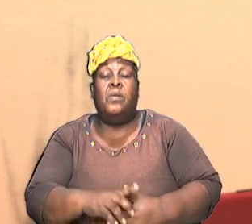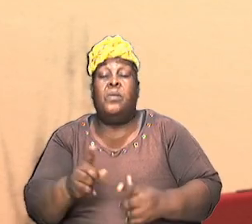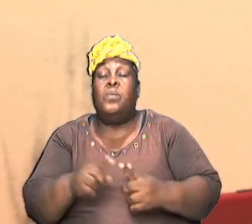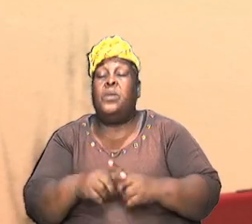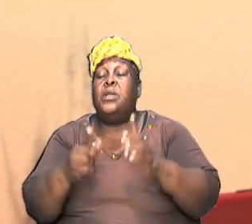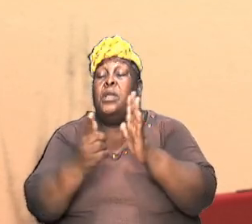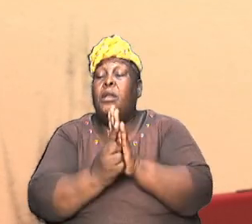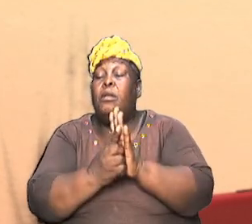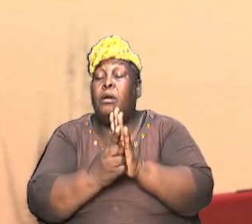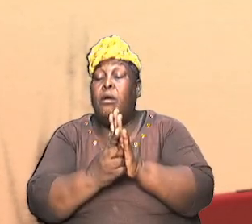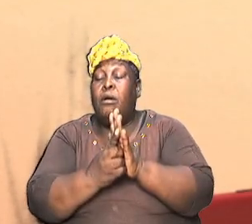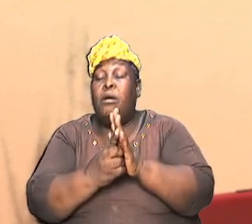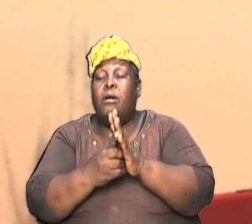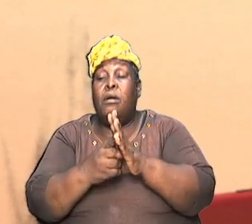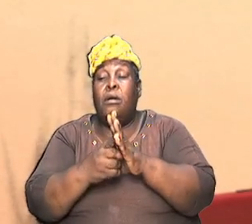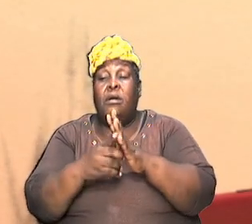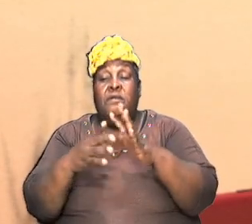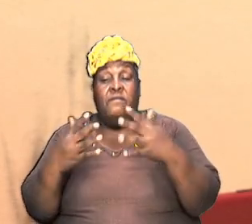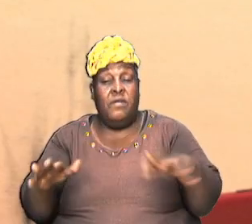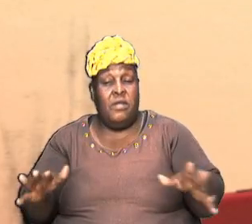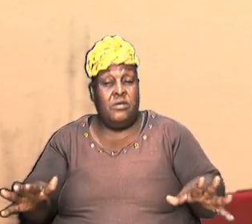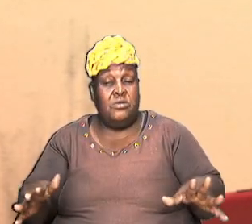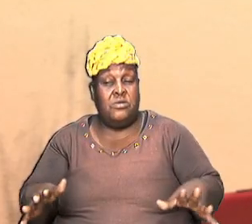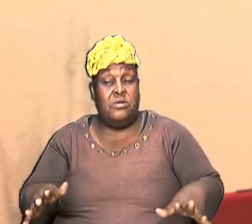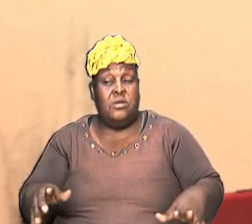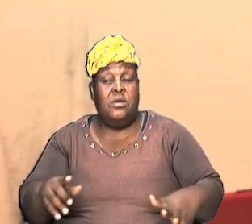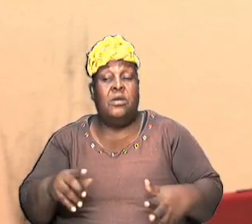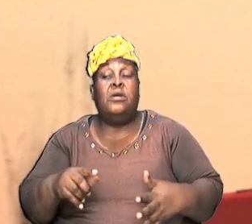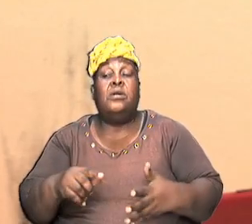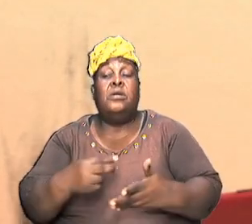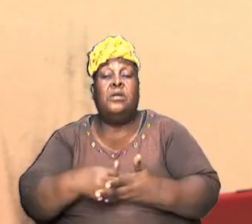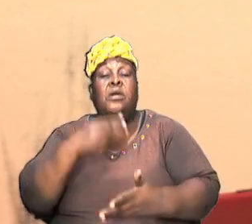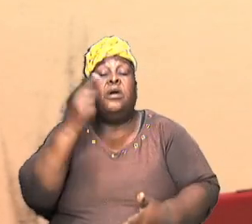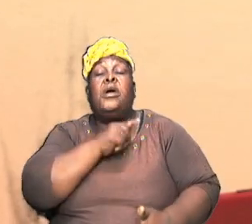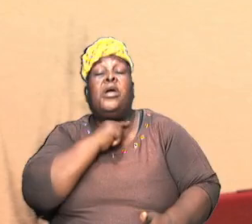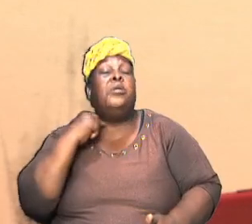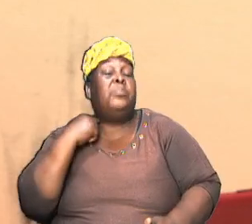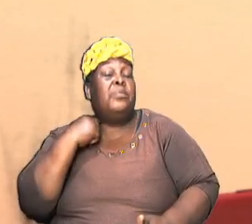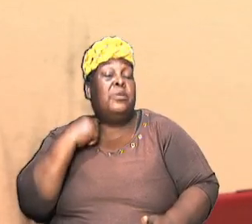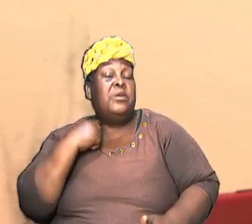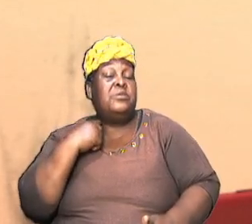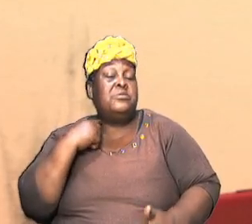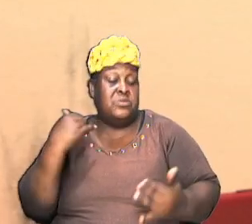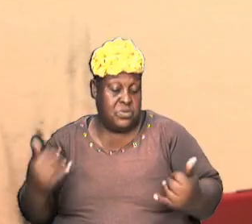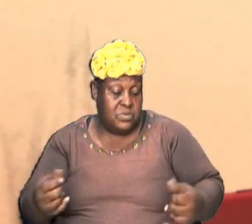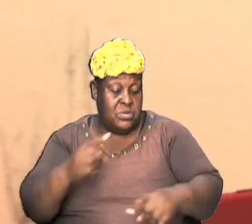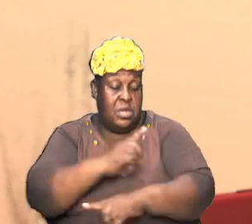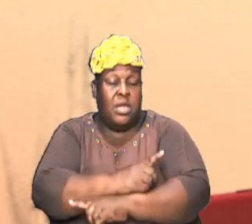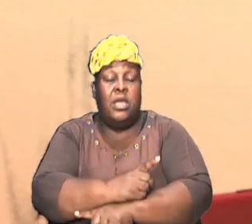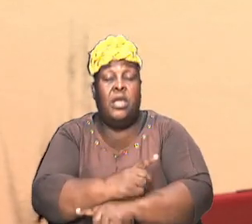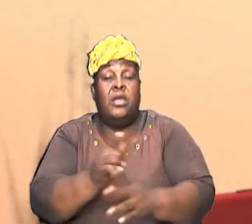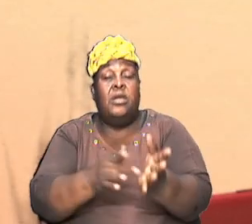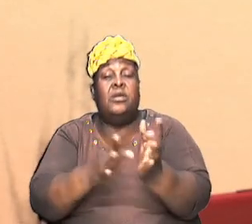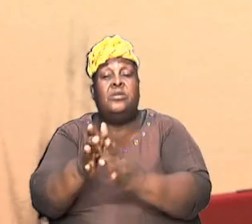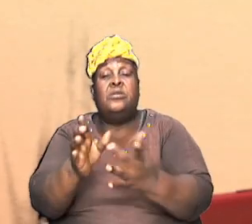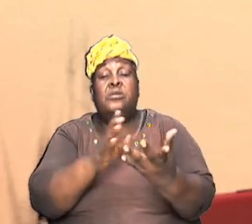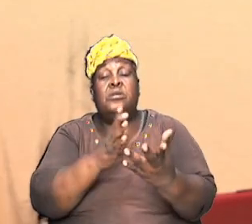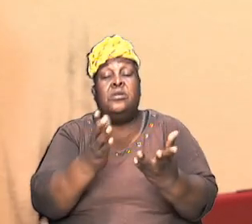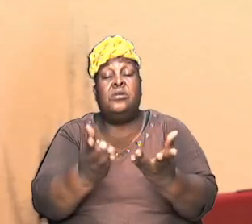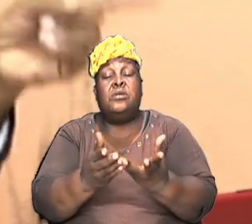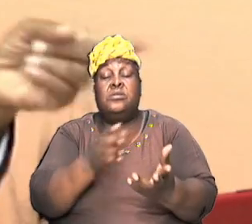passed and gone we still have a high priest even today Jesus Christ who is after the order